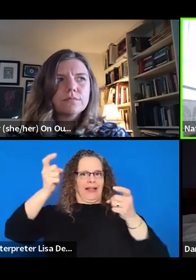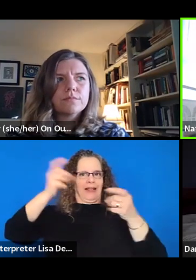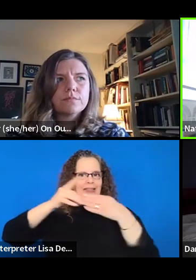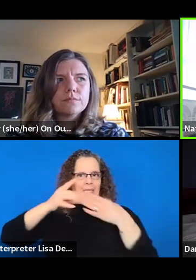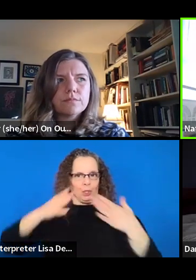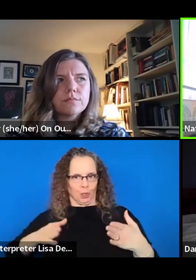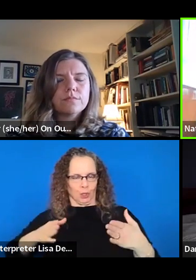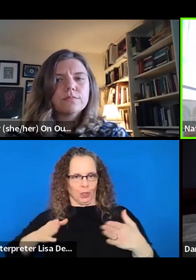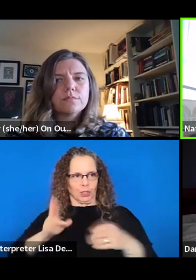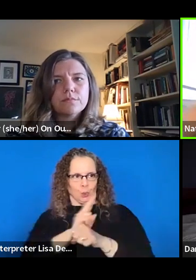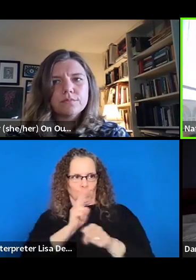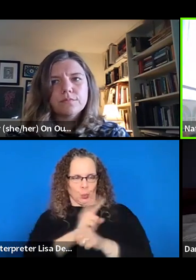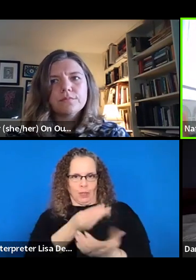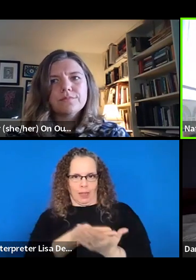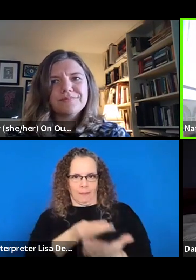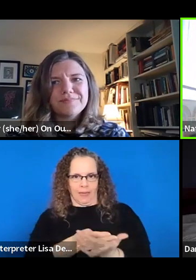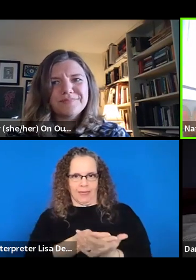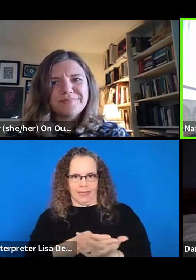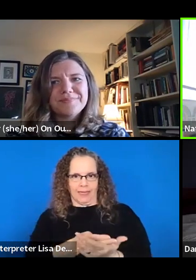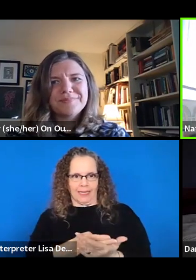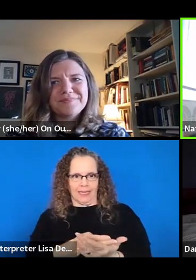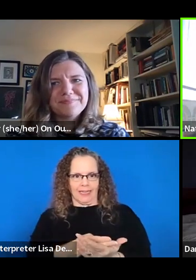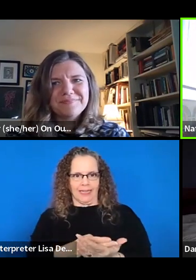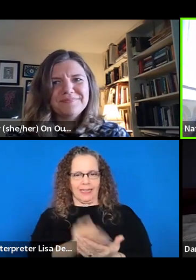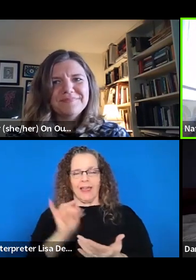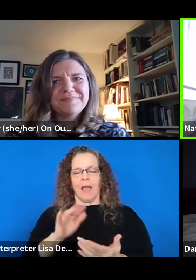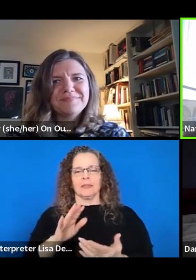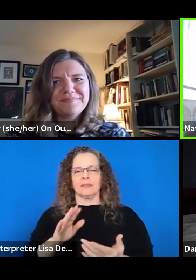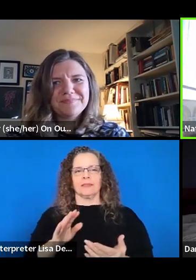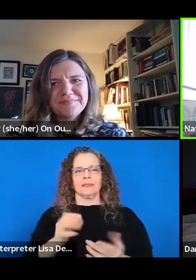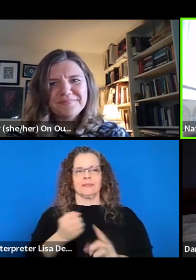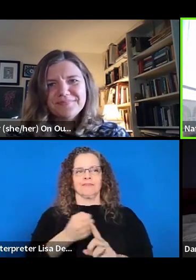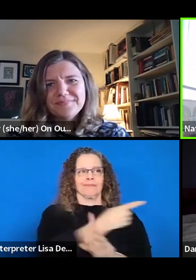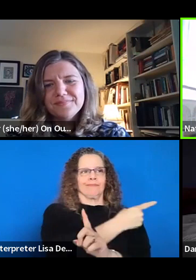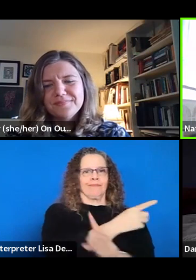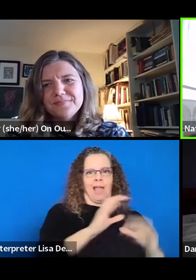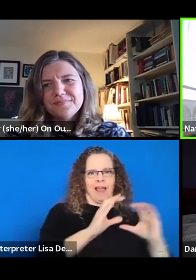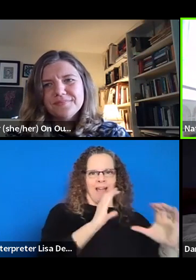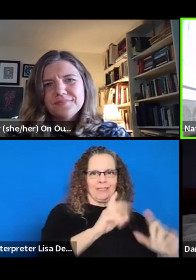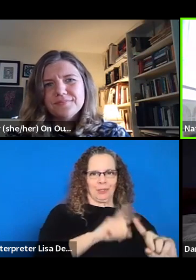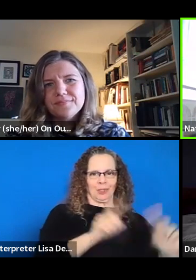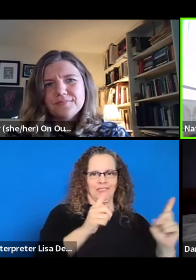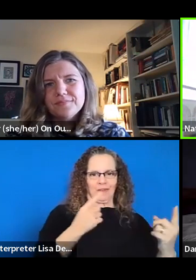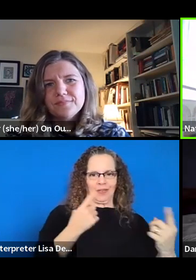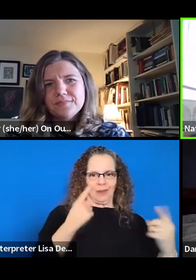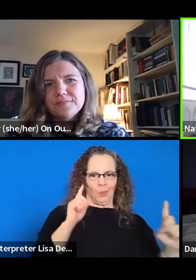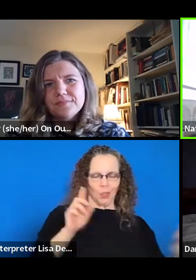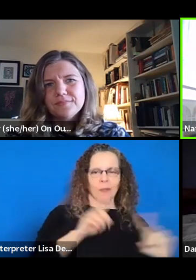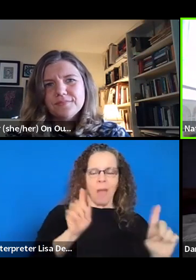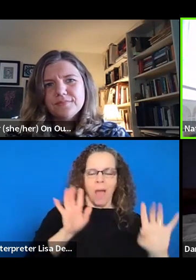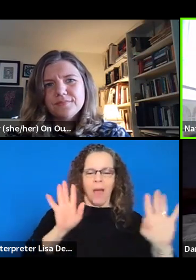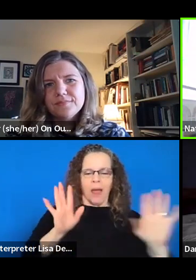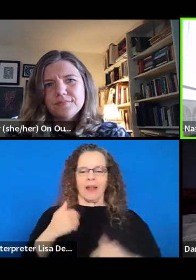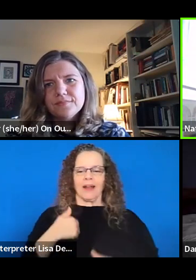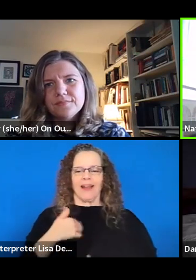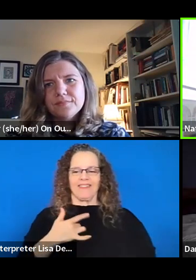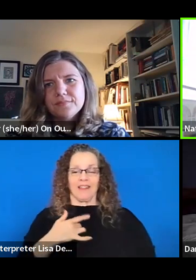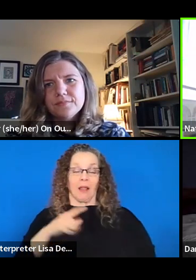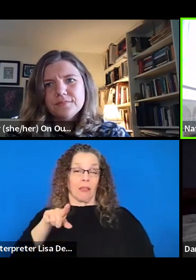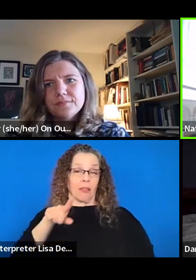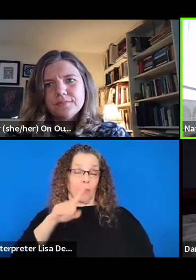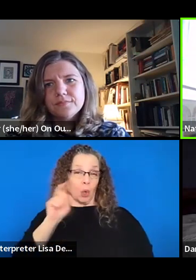we can have a whole different conversation about like how that should work. But, but I think there's a question about like, what is the accountability